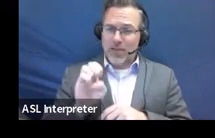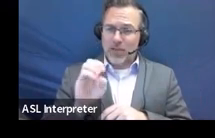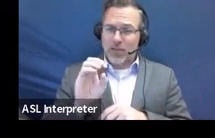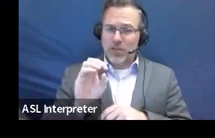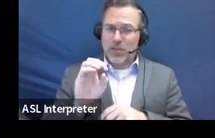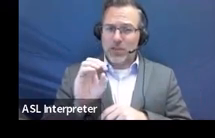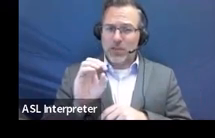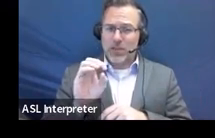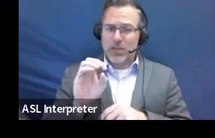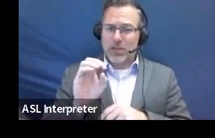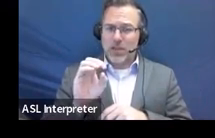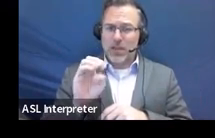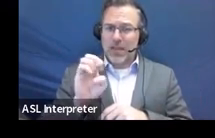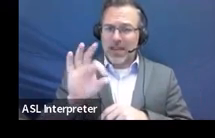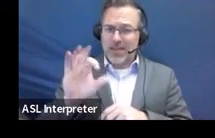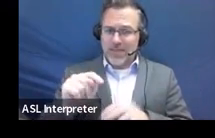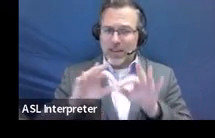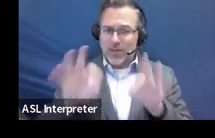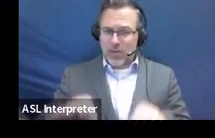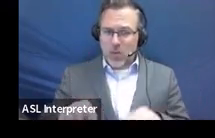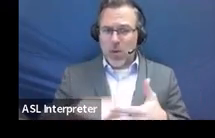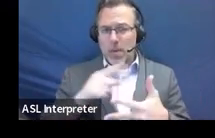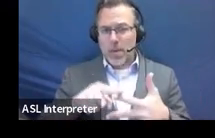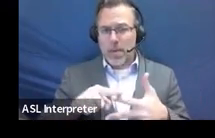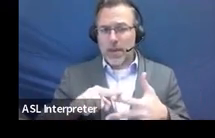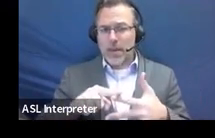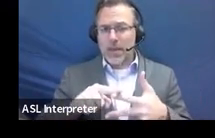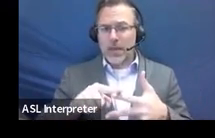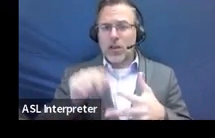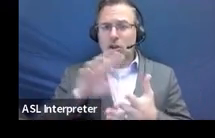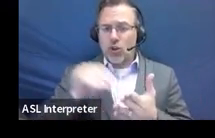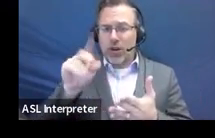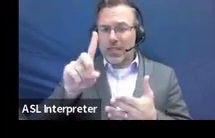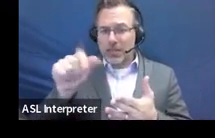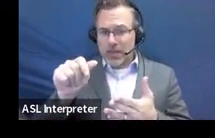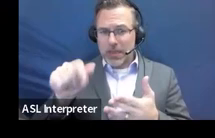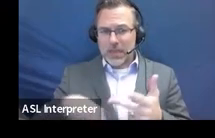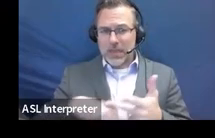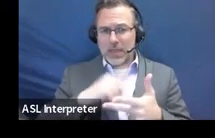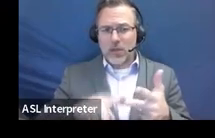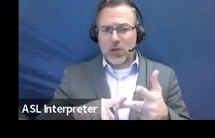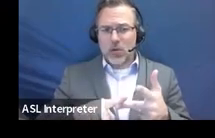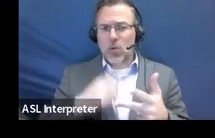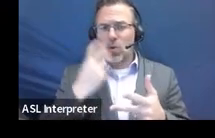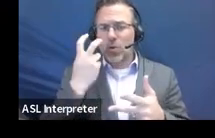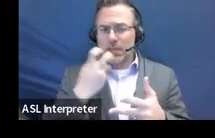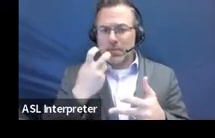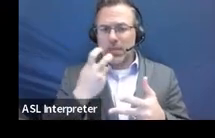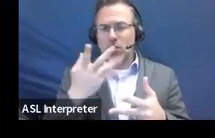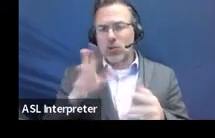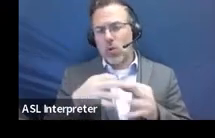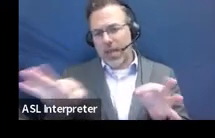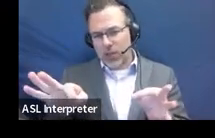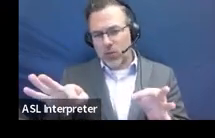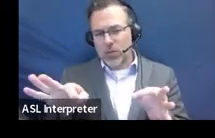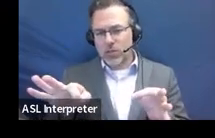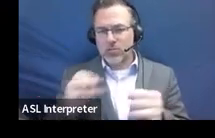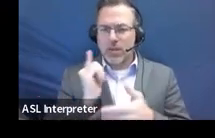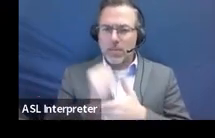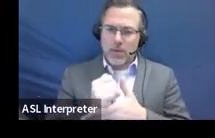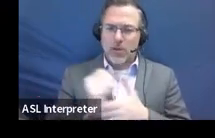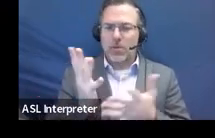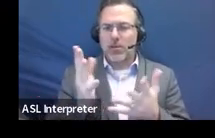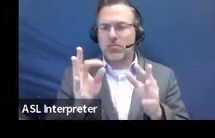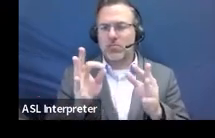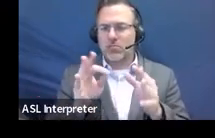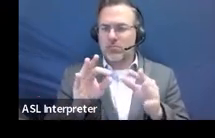specific learning disability form, or the speech or language impairment form. And those are the three forms that we're going